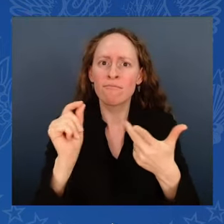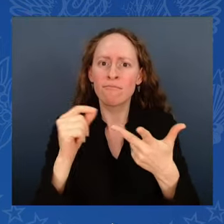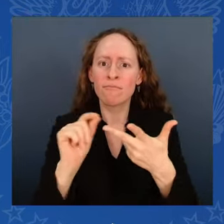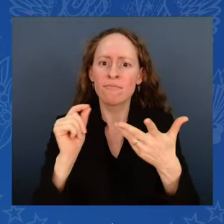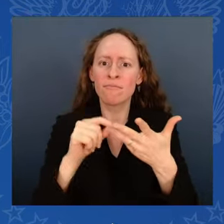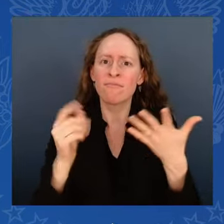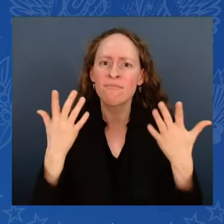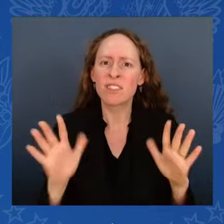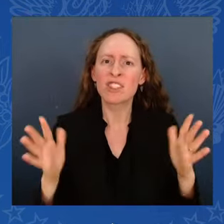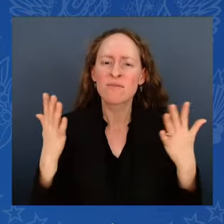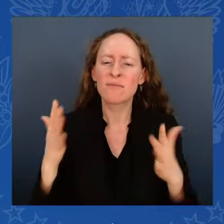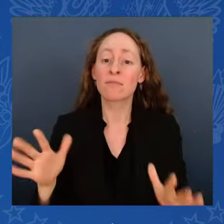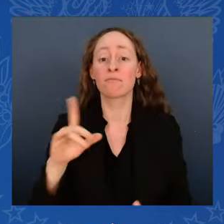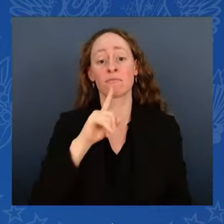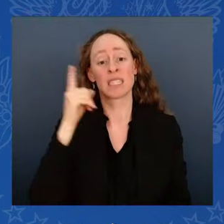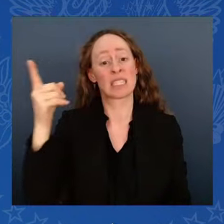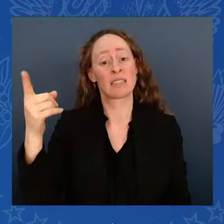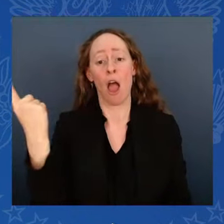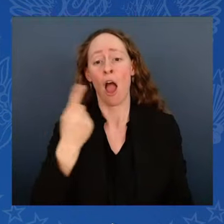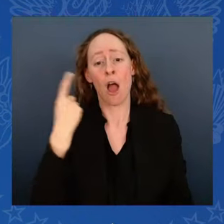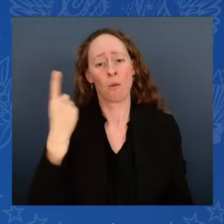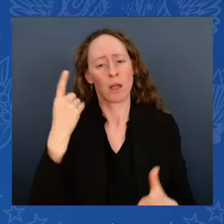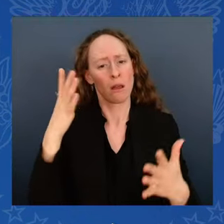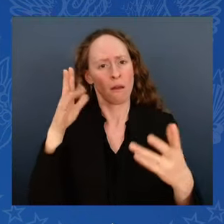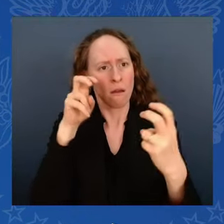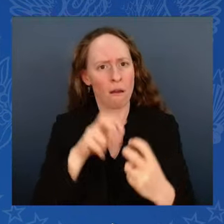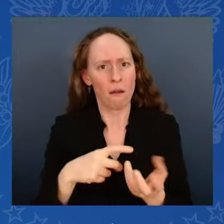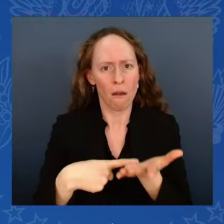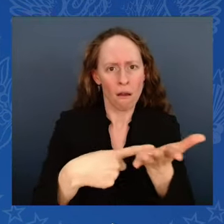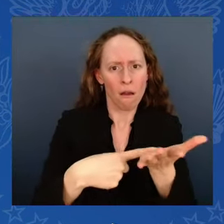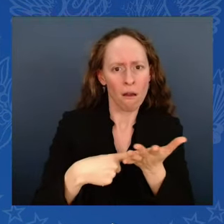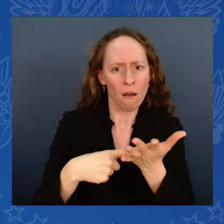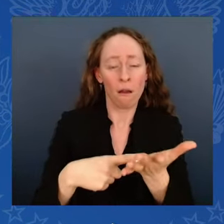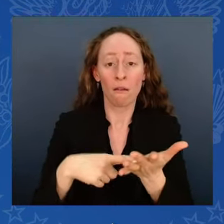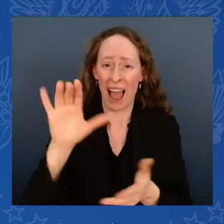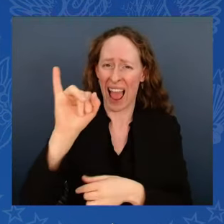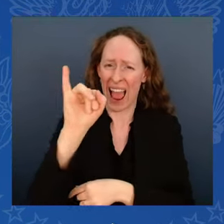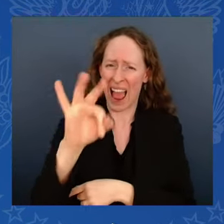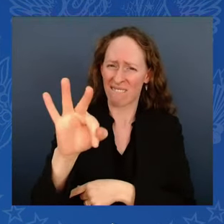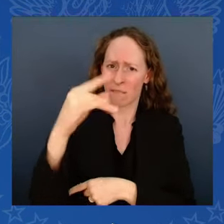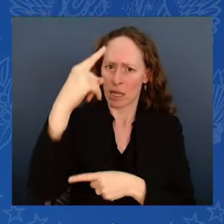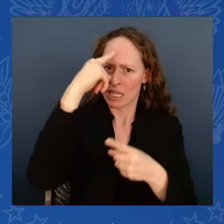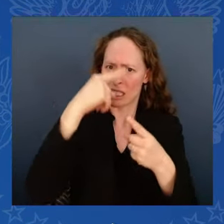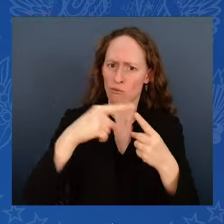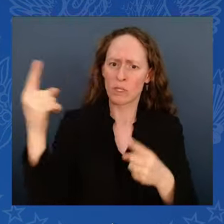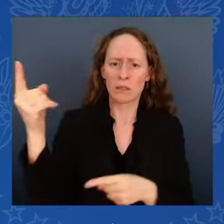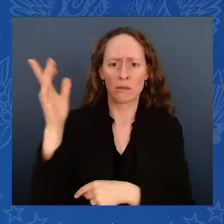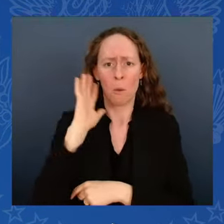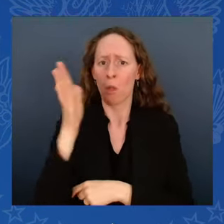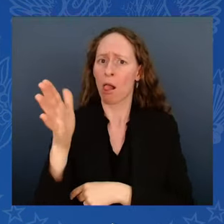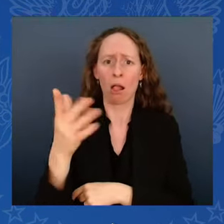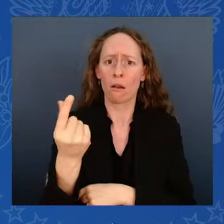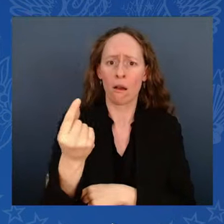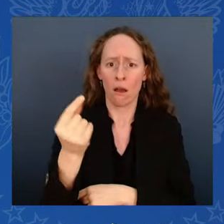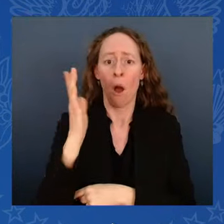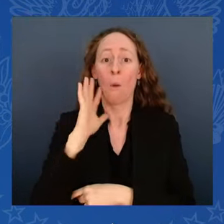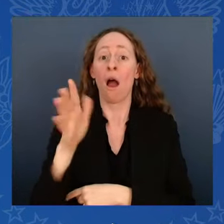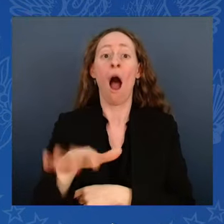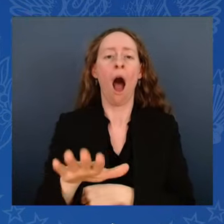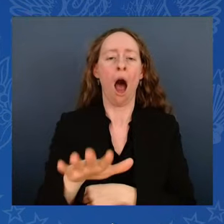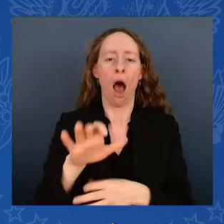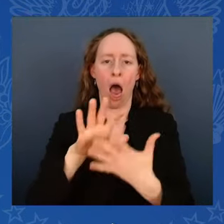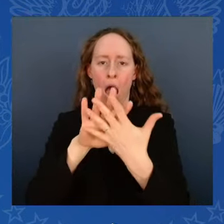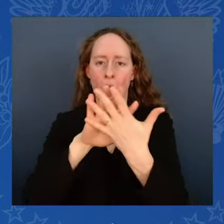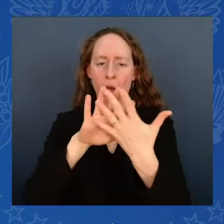may be areas of disagreement. But I must remember that in January of 2020, when